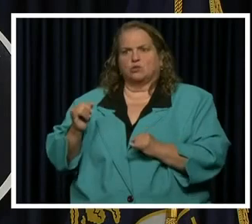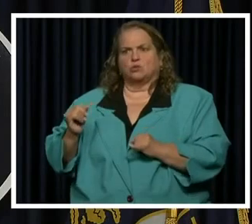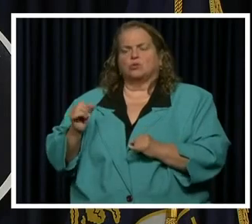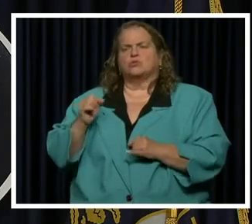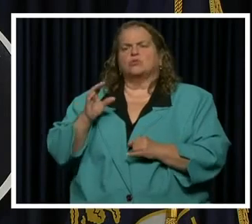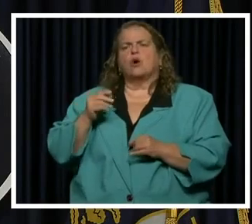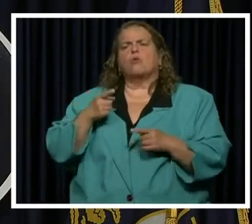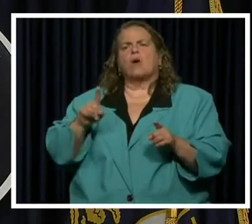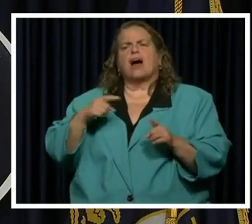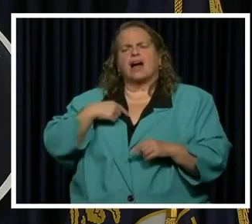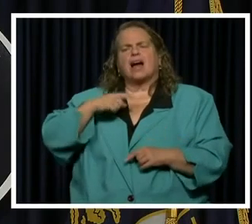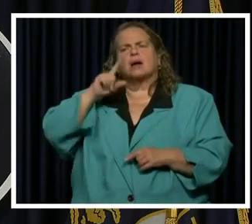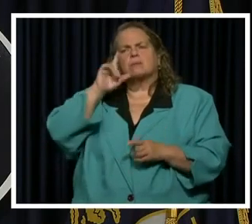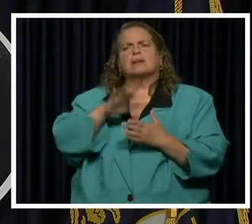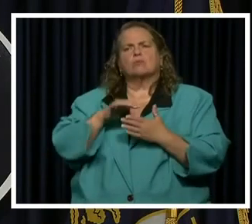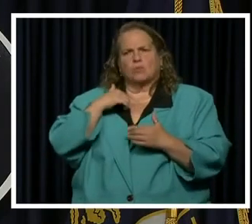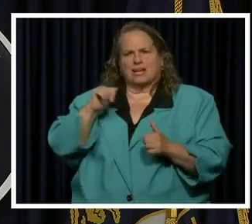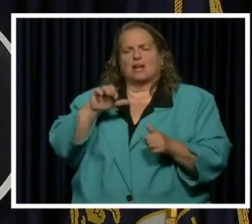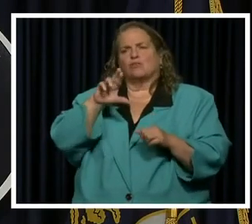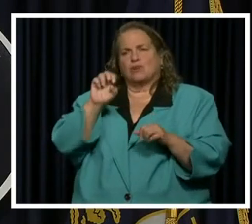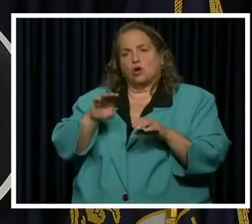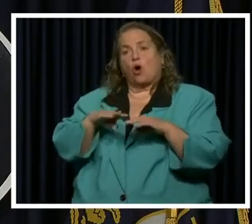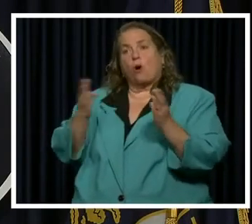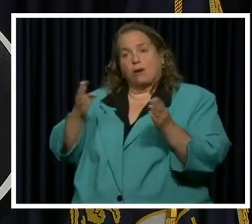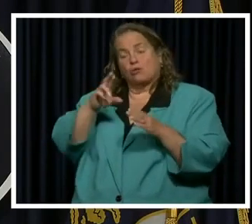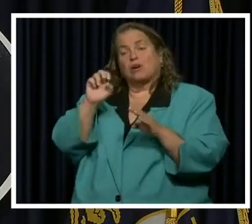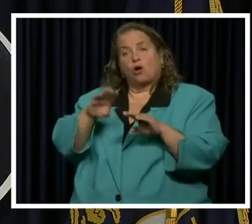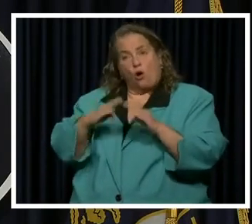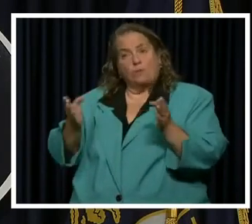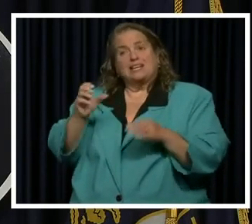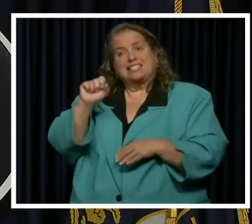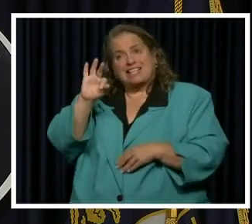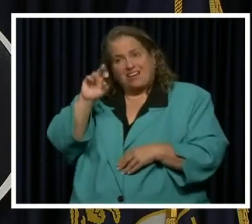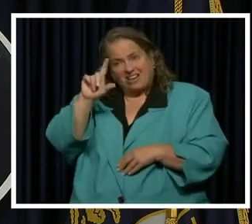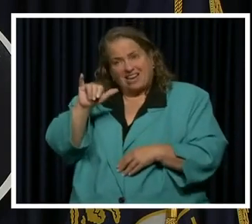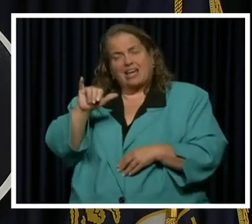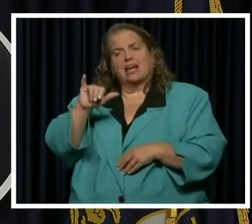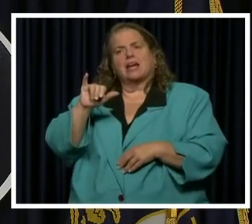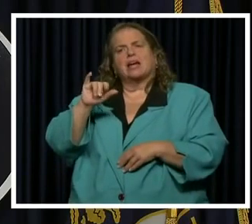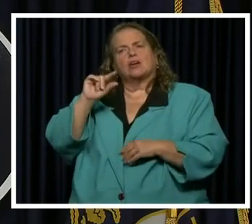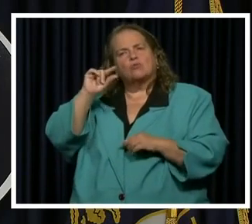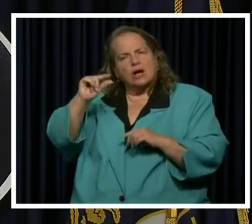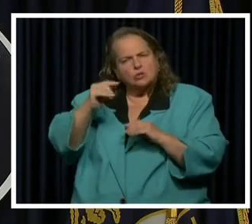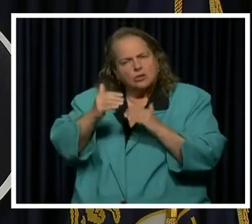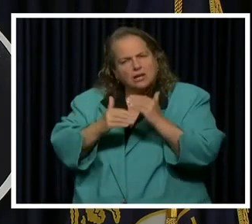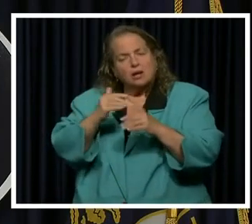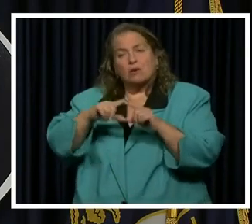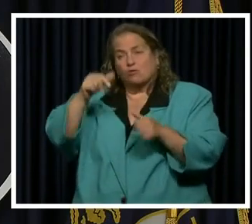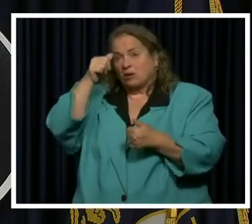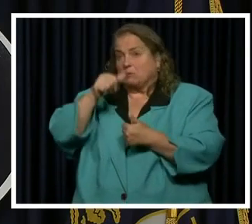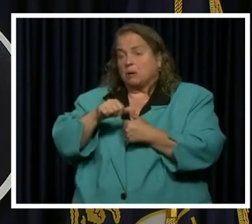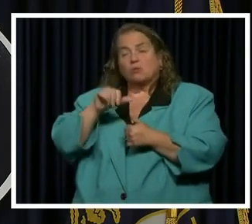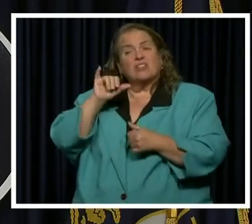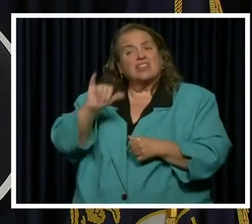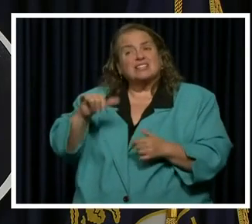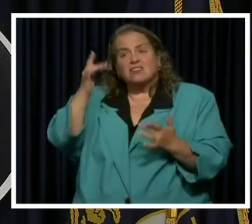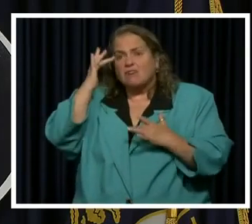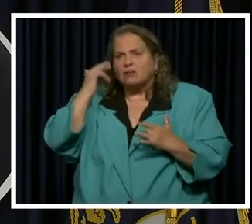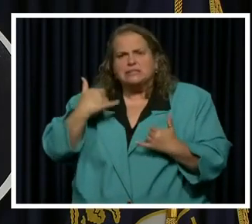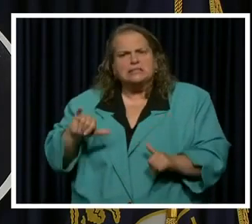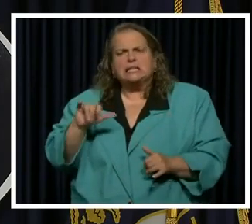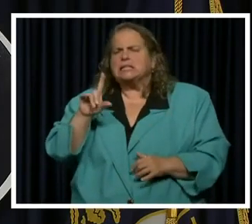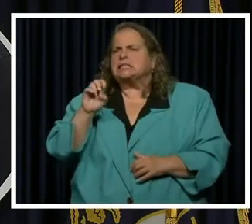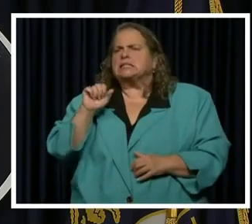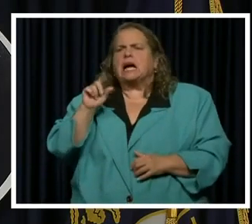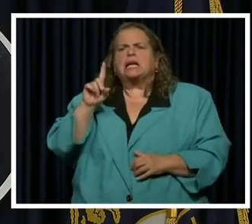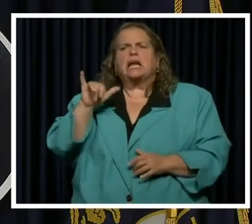while I believe that we can reopen and reopen safely if we do it gradually, let's remember this thing still deadly and it's still taking people